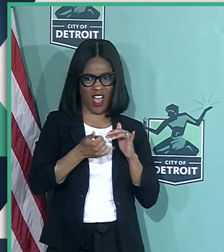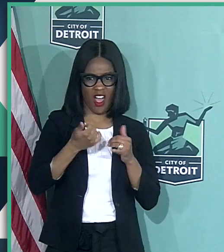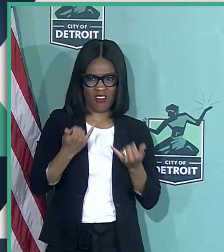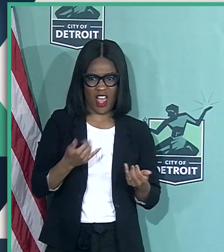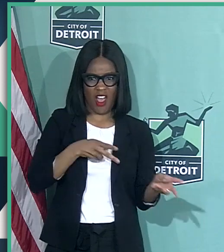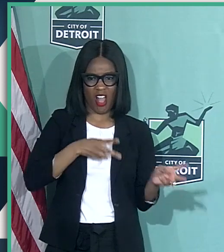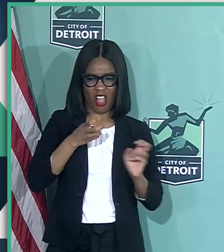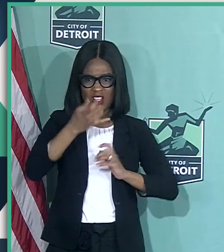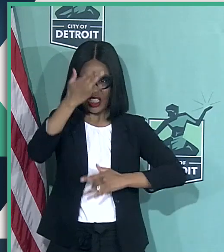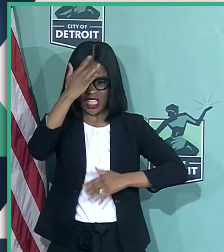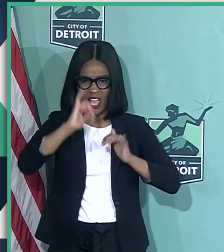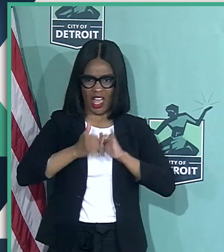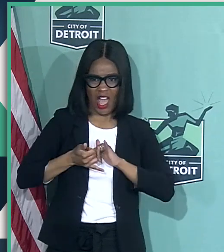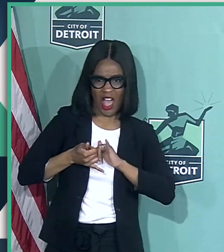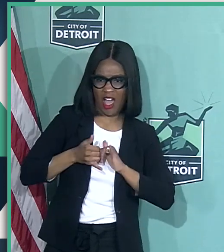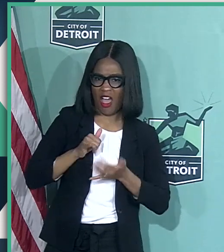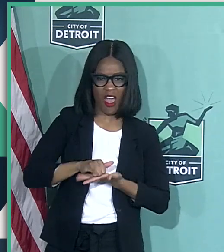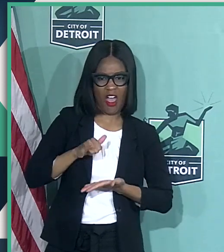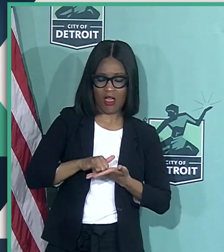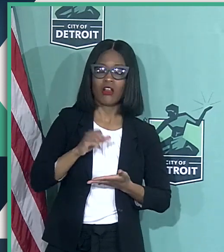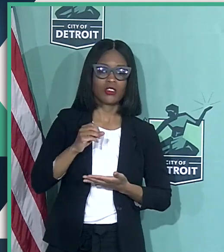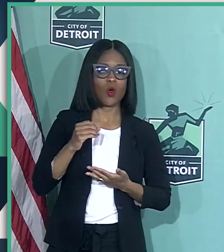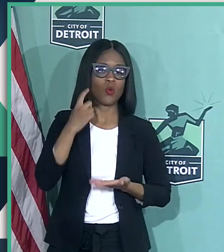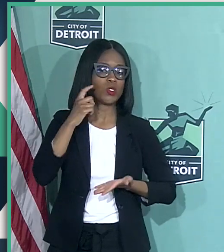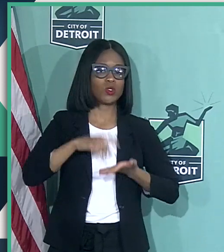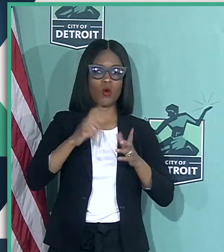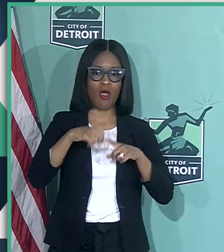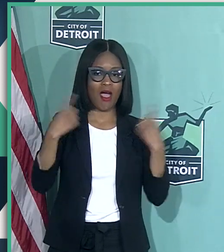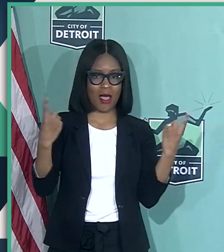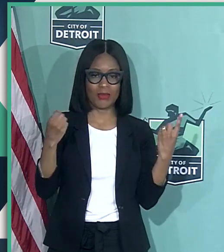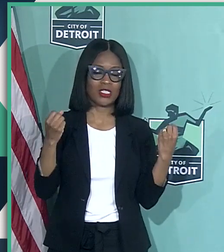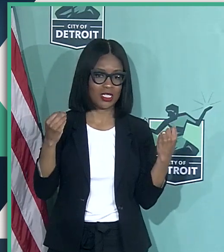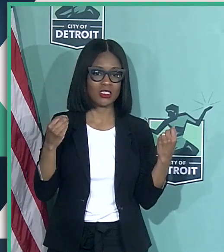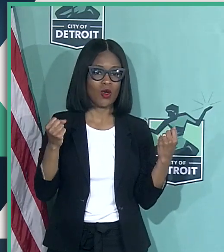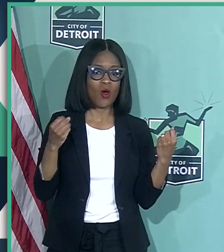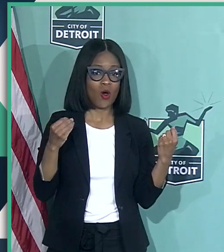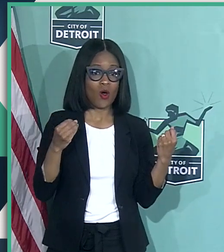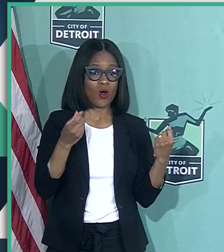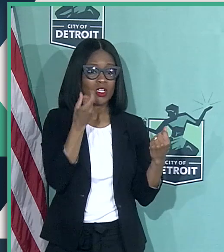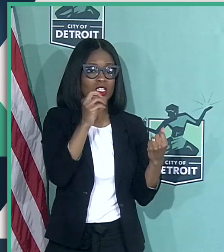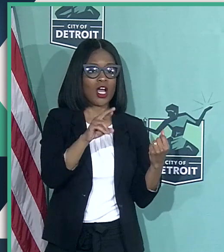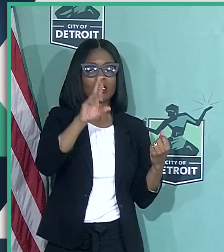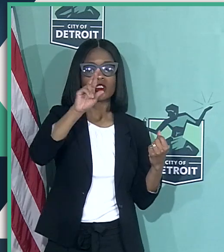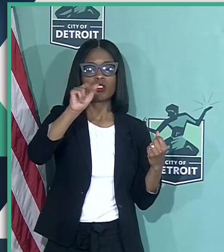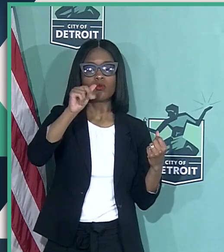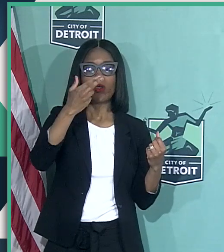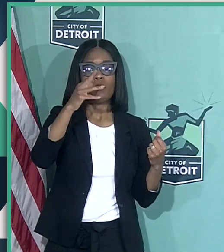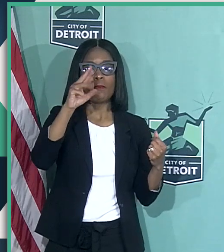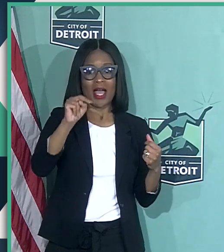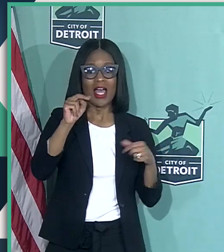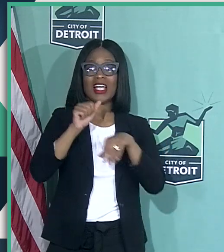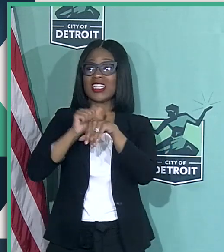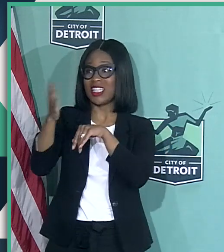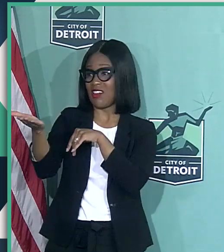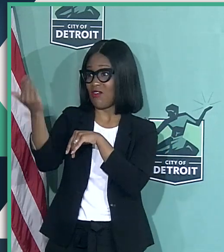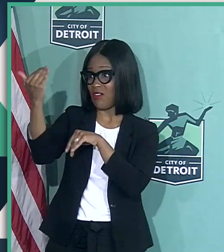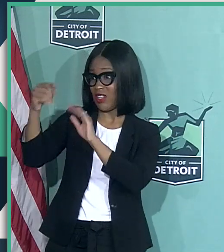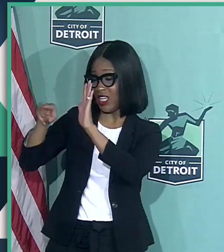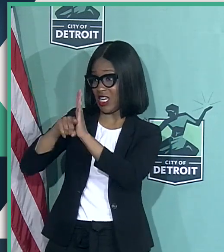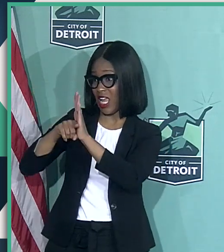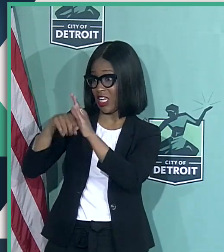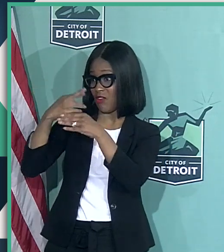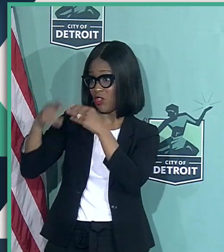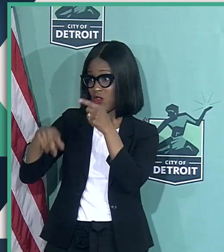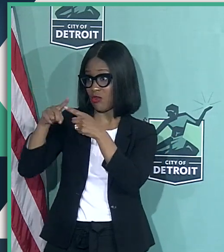We have found just the opposite. And I think we talked before, Dr. Rahman sent 50 negative results to the state